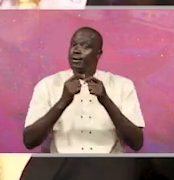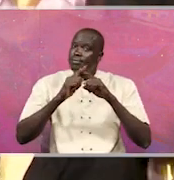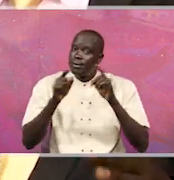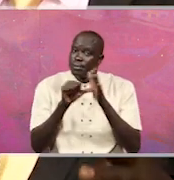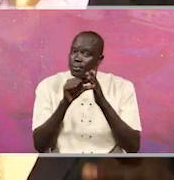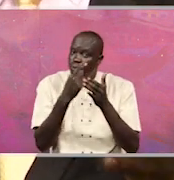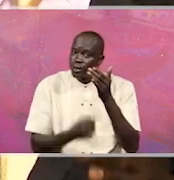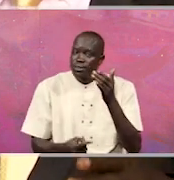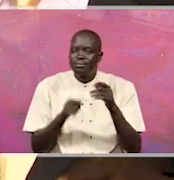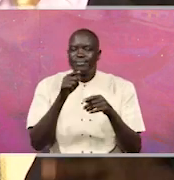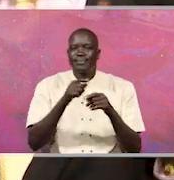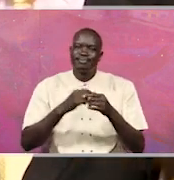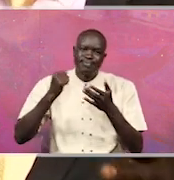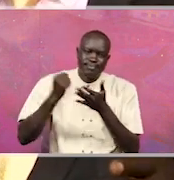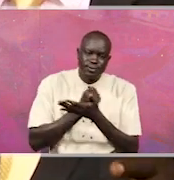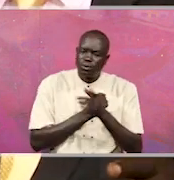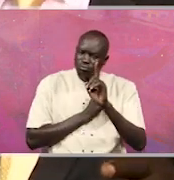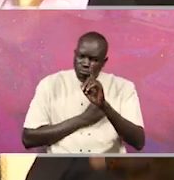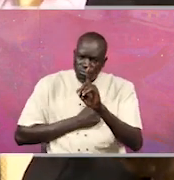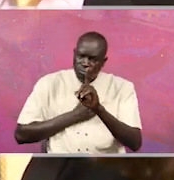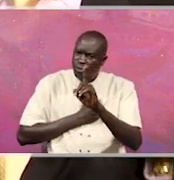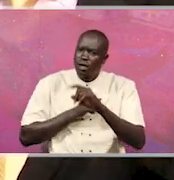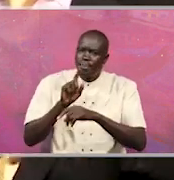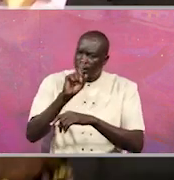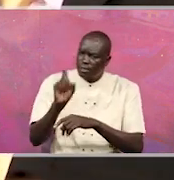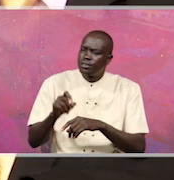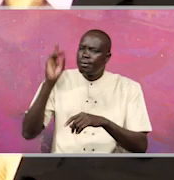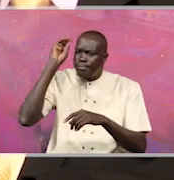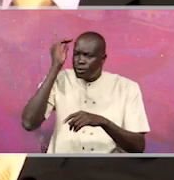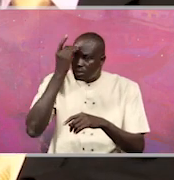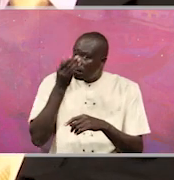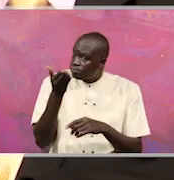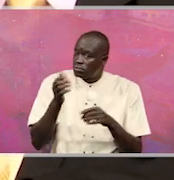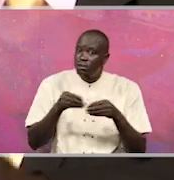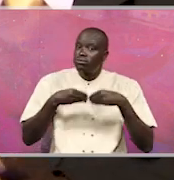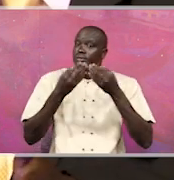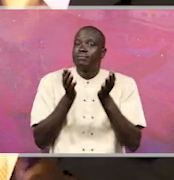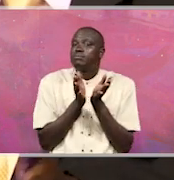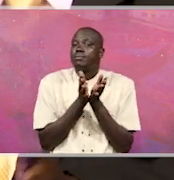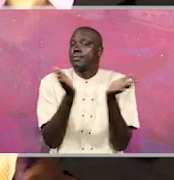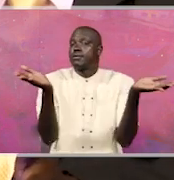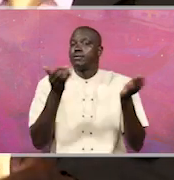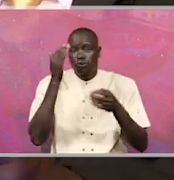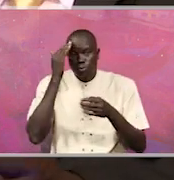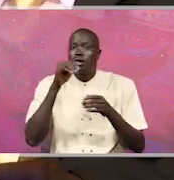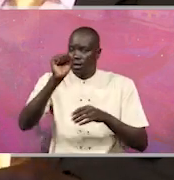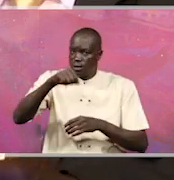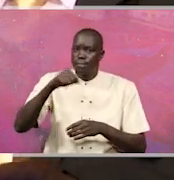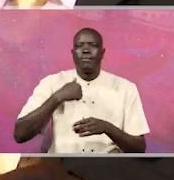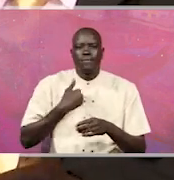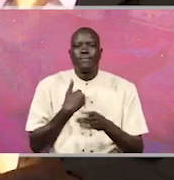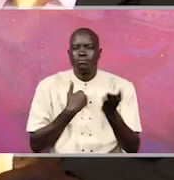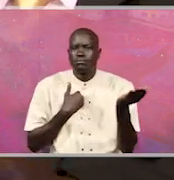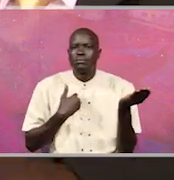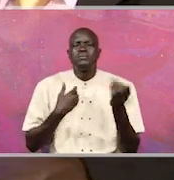these values, unfortunately… Can I ask if that policy is available to the public? Yes, it is. And indeed, we